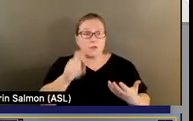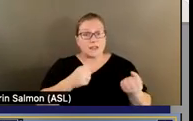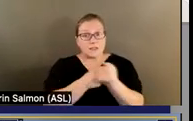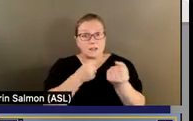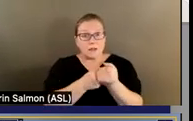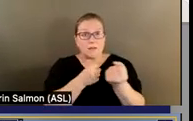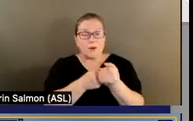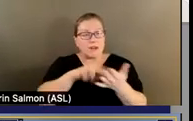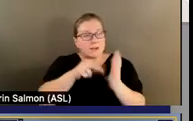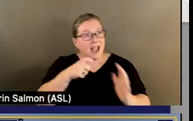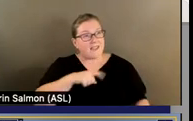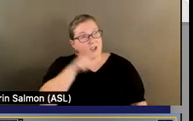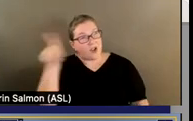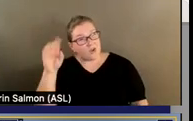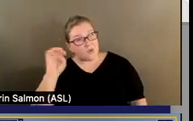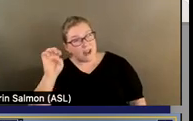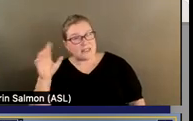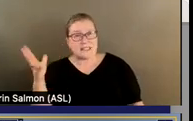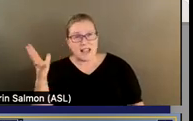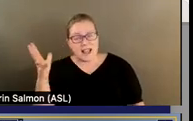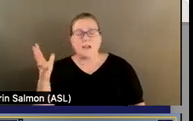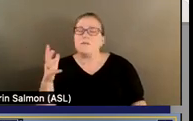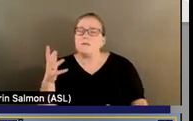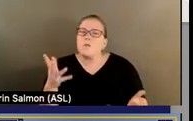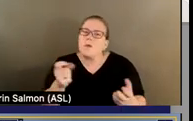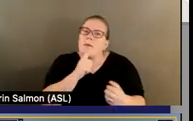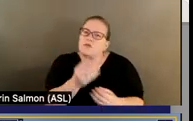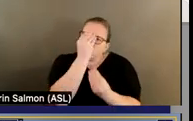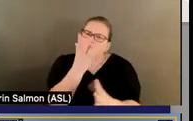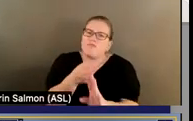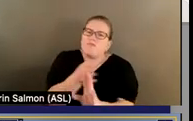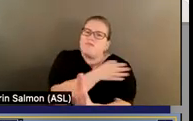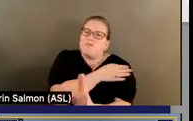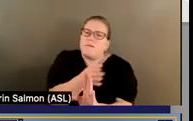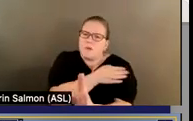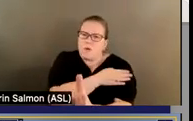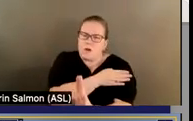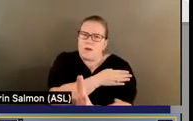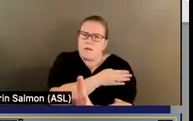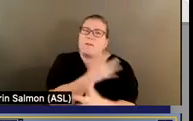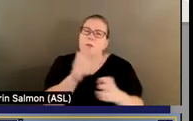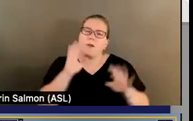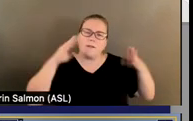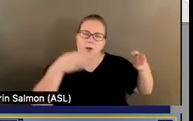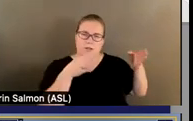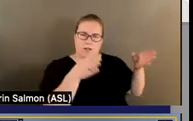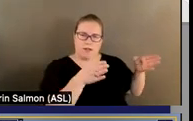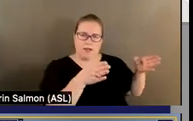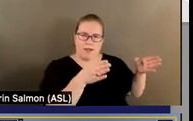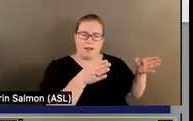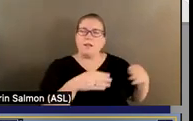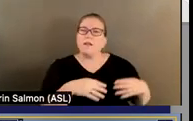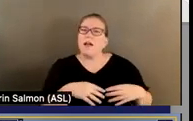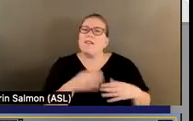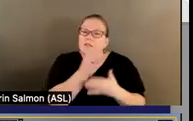through a crisis. So there are many things that can be done upstream, and we want to focus on that. And then there are things that can be